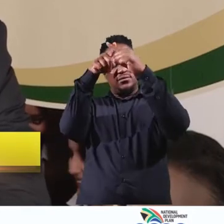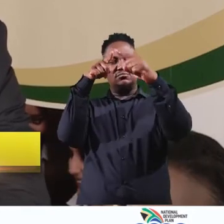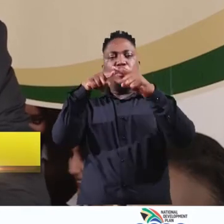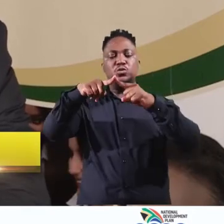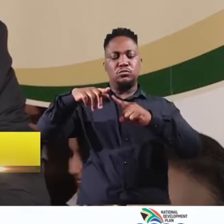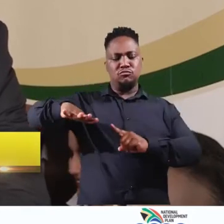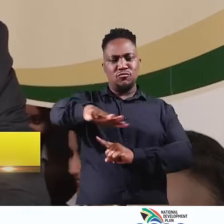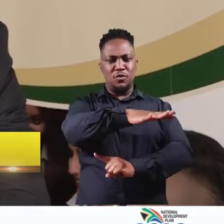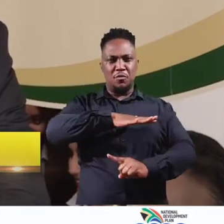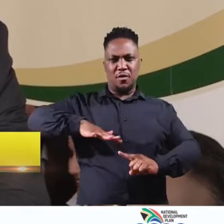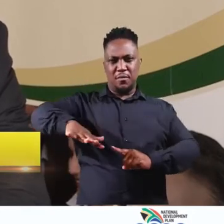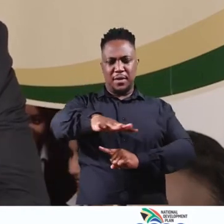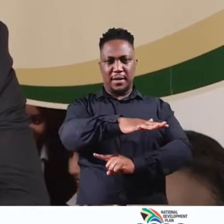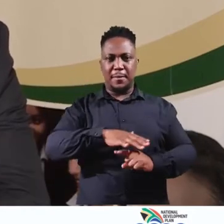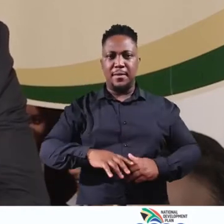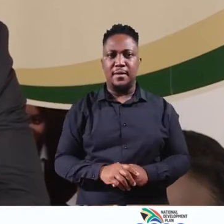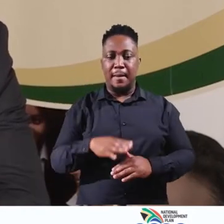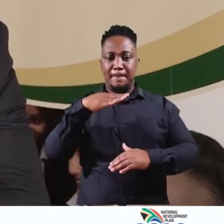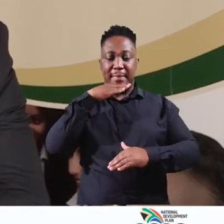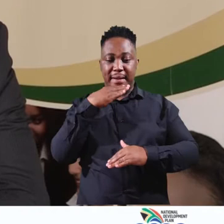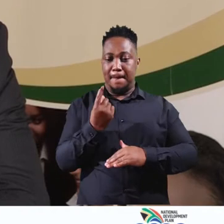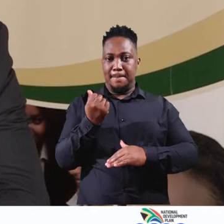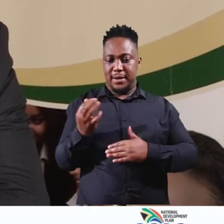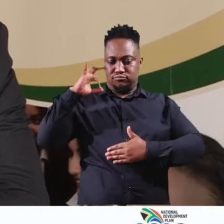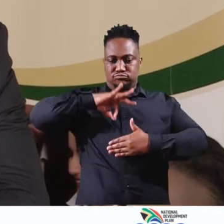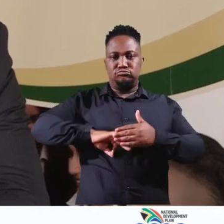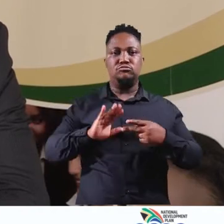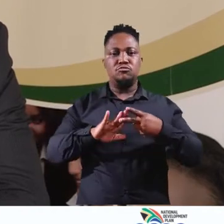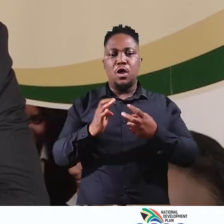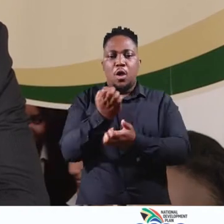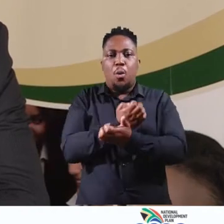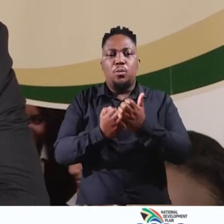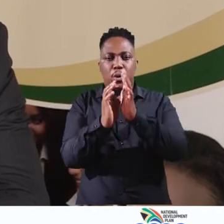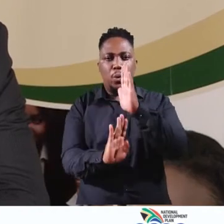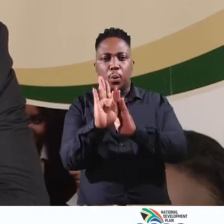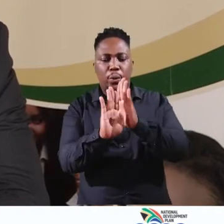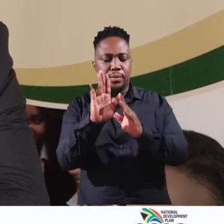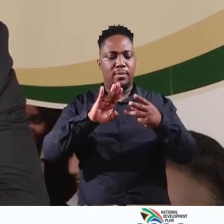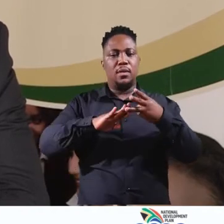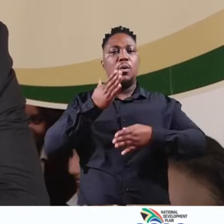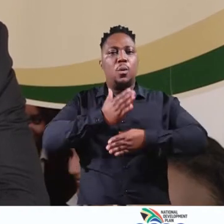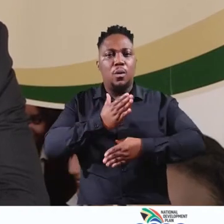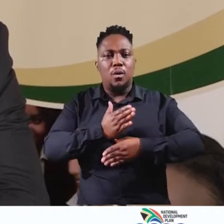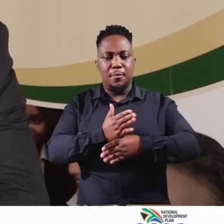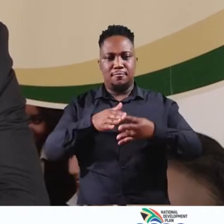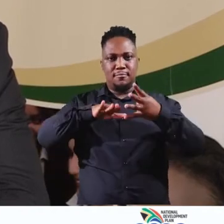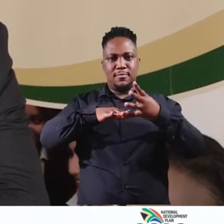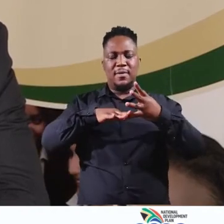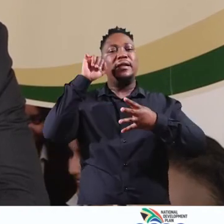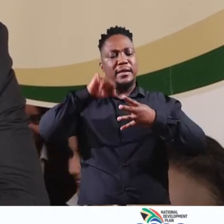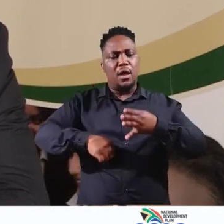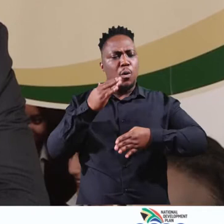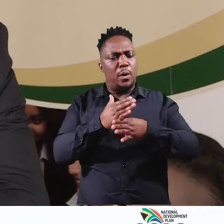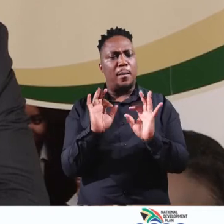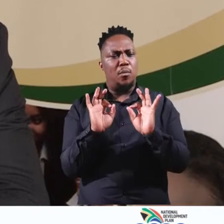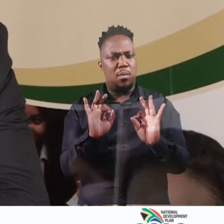create an environment where there is investment, economic growth, employment and